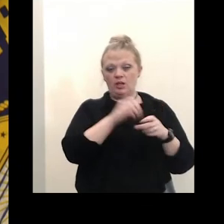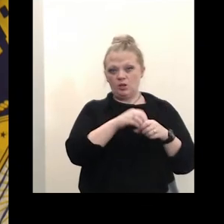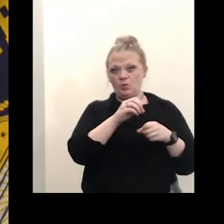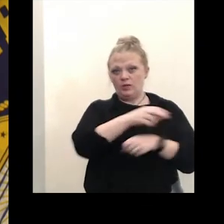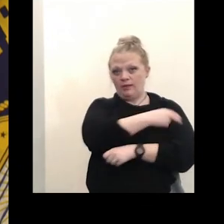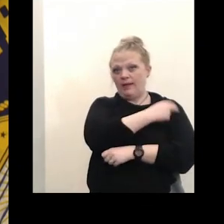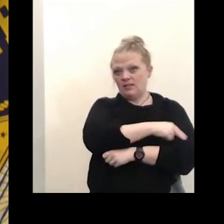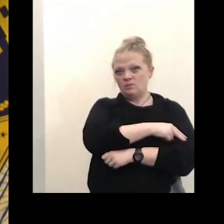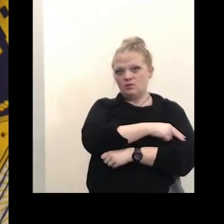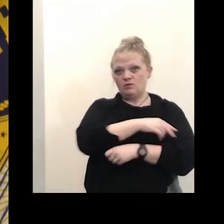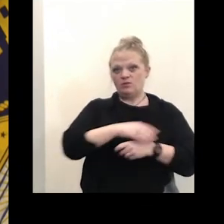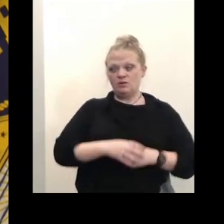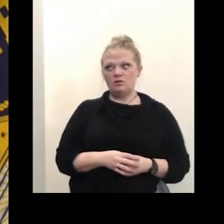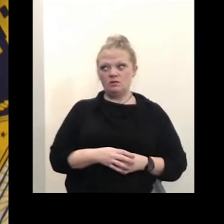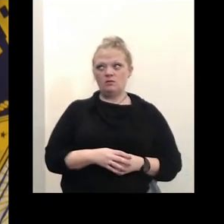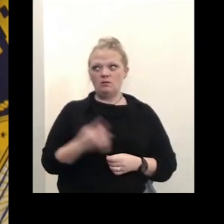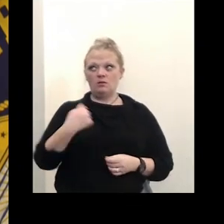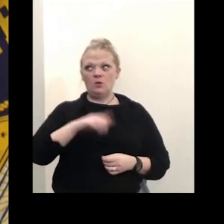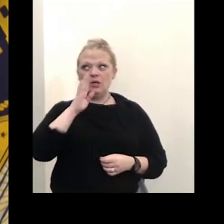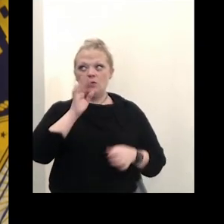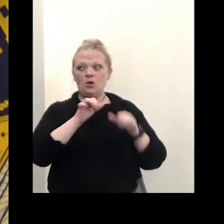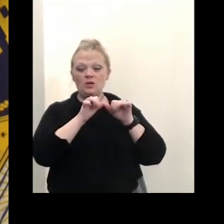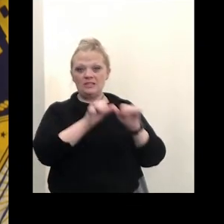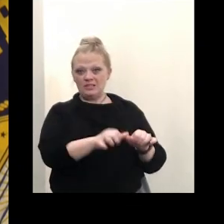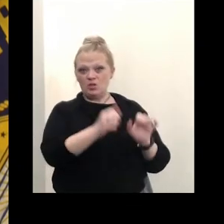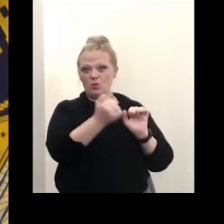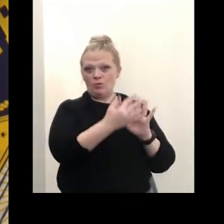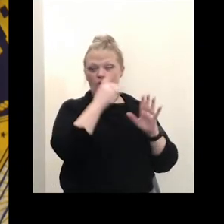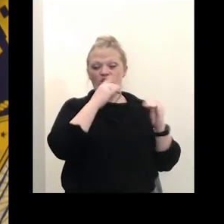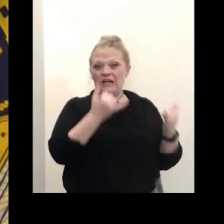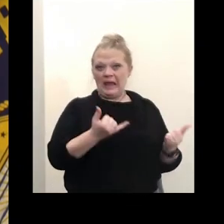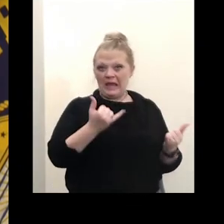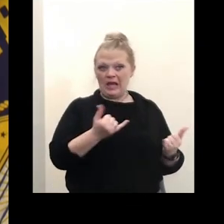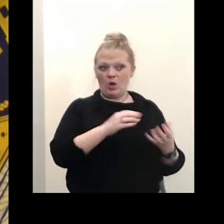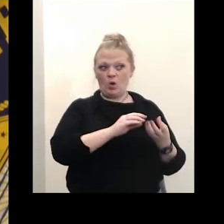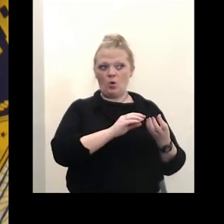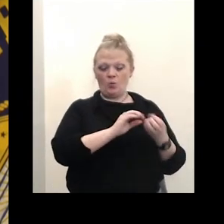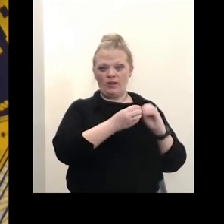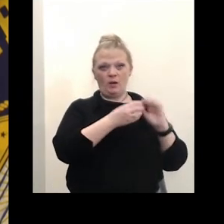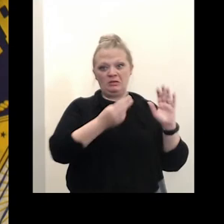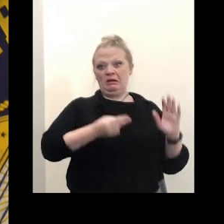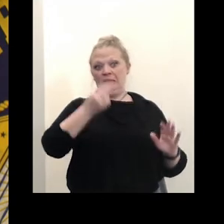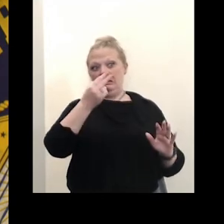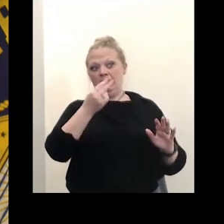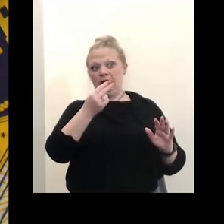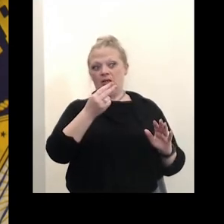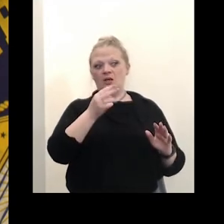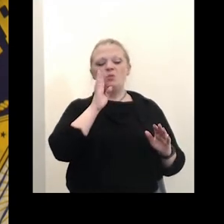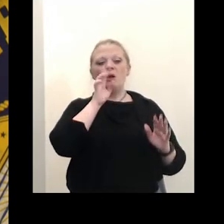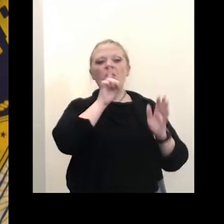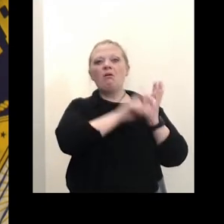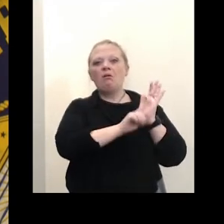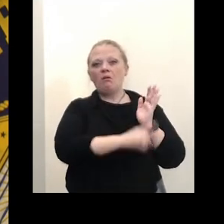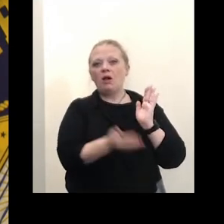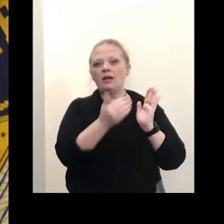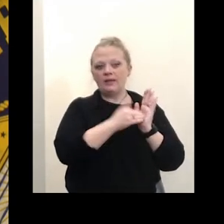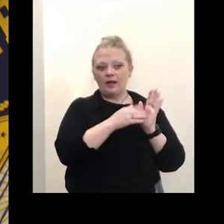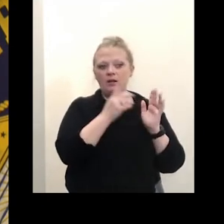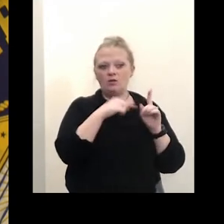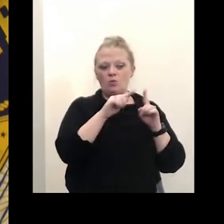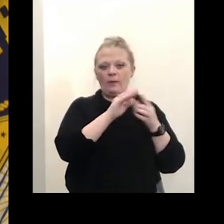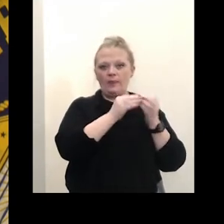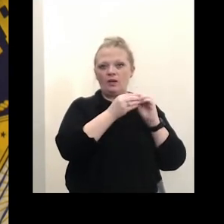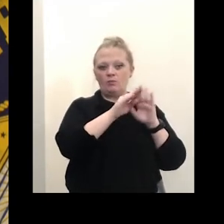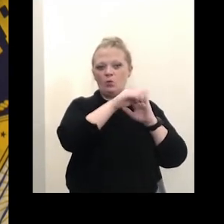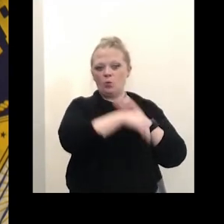so uh we will continue that approach for now where our numbers are high and we can reassess once our numbers start to decline even more